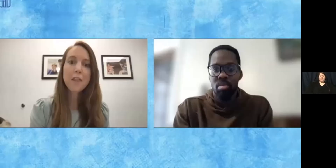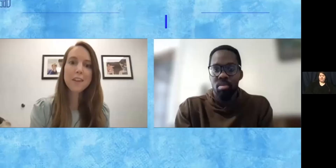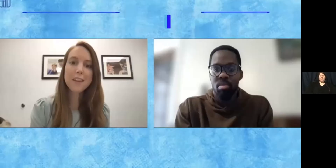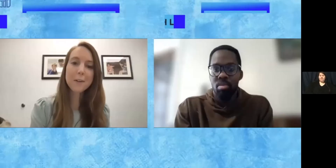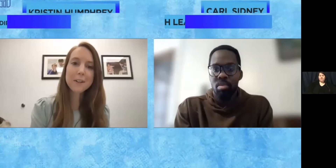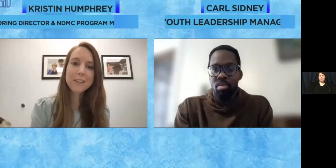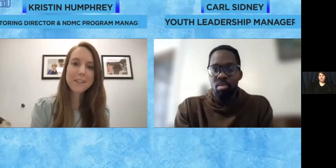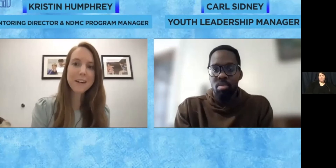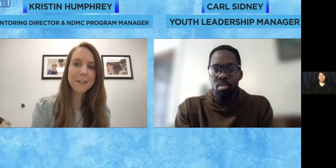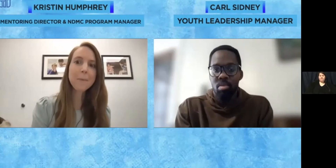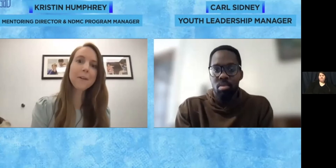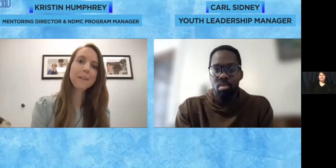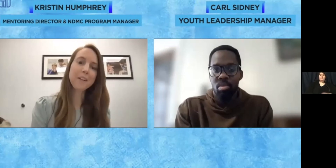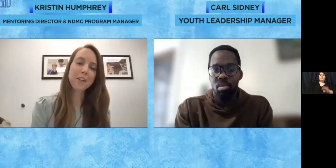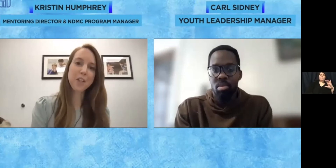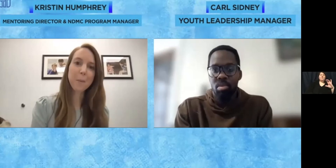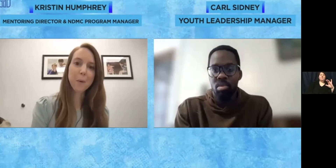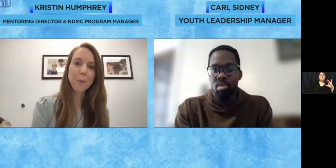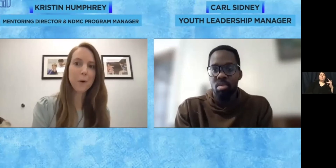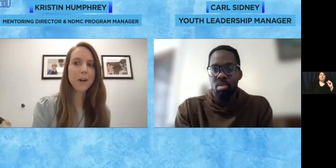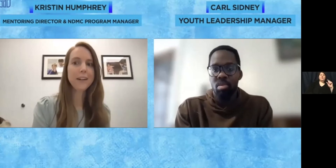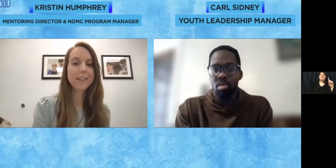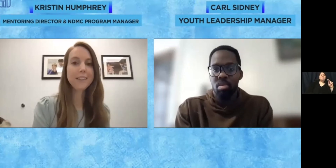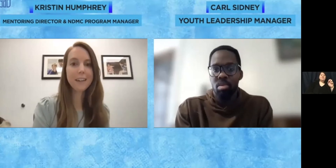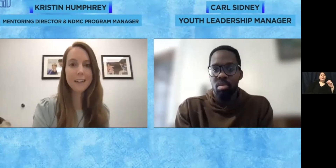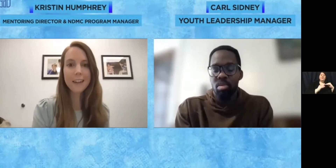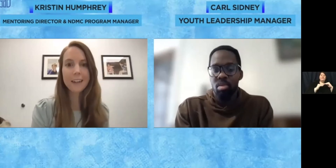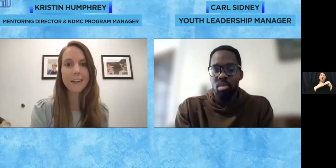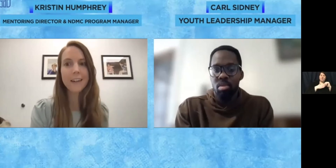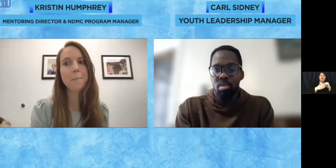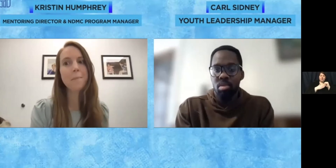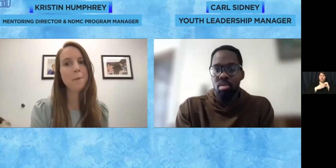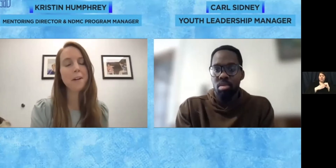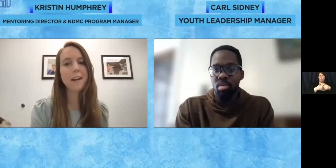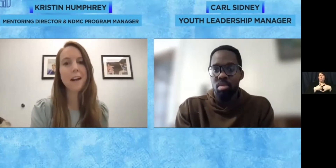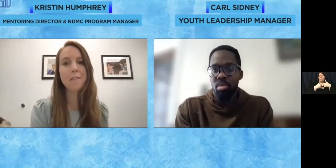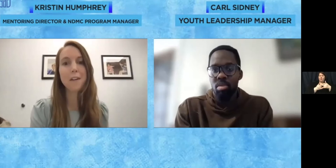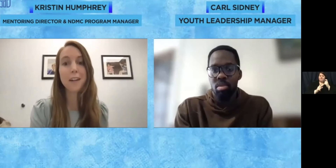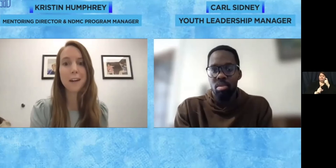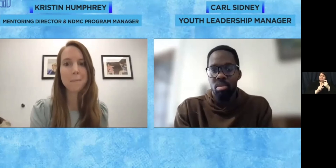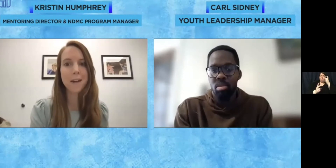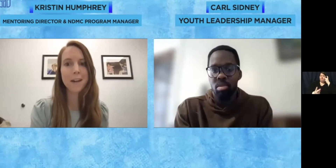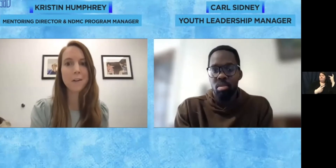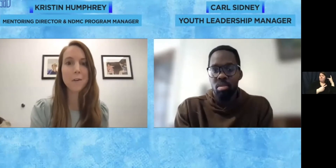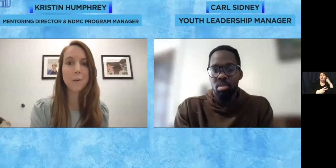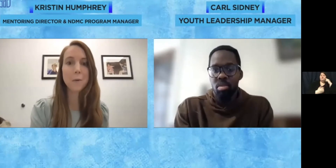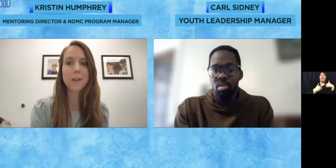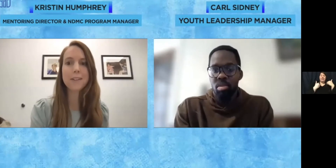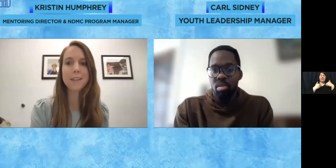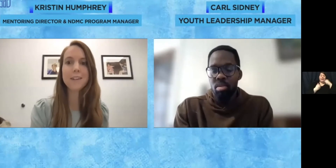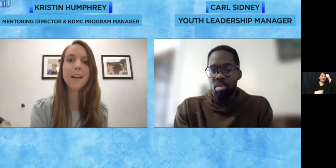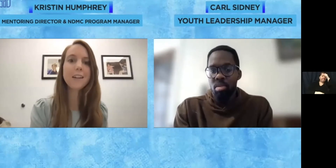The Chris Dunn Peer Leadership Award is dedicated in memory of a young man